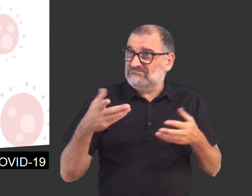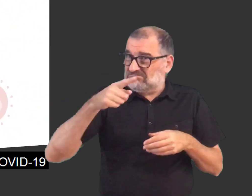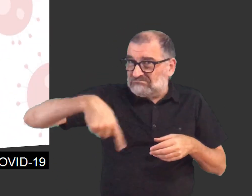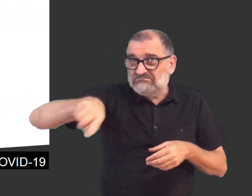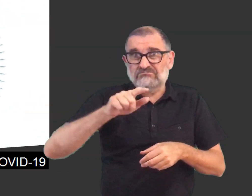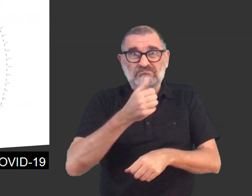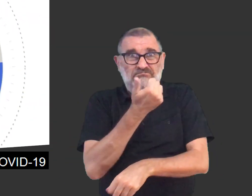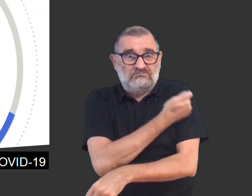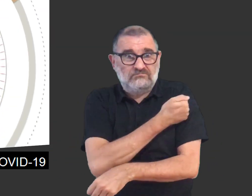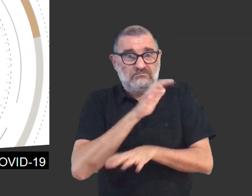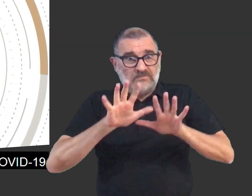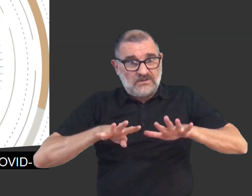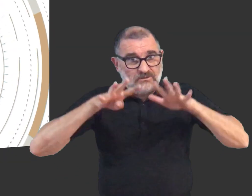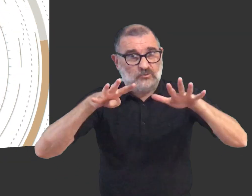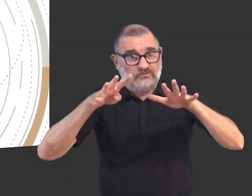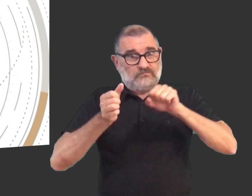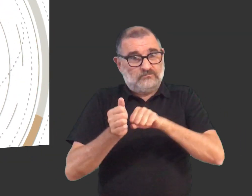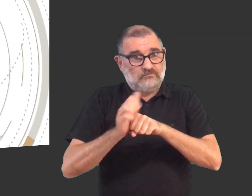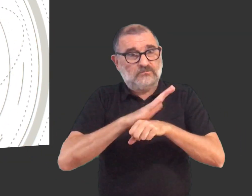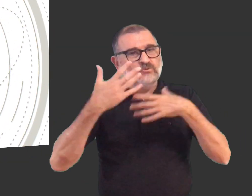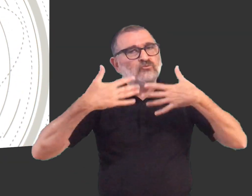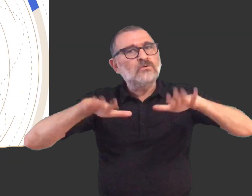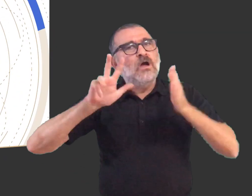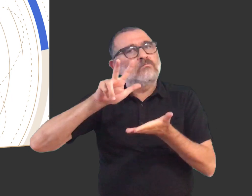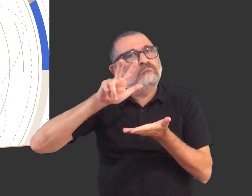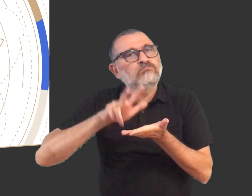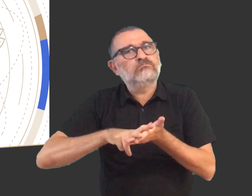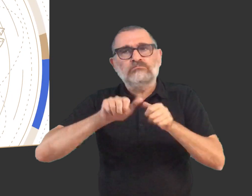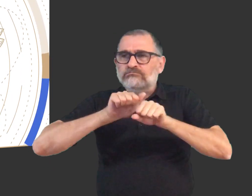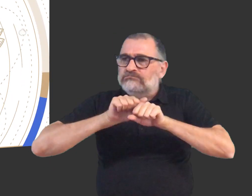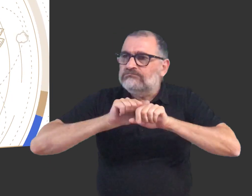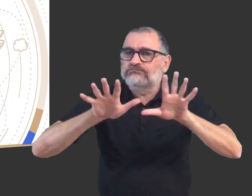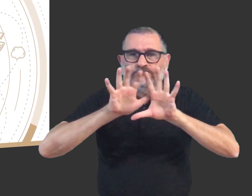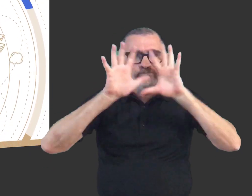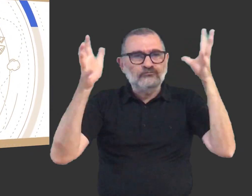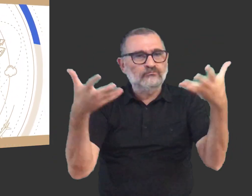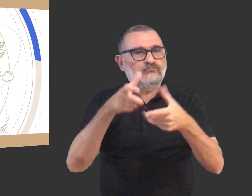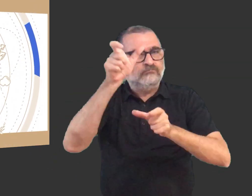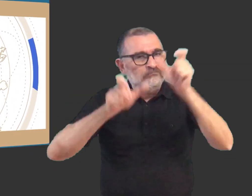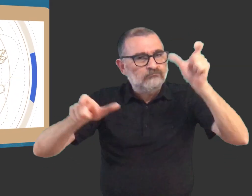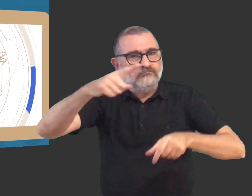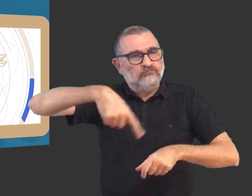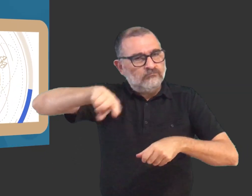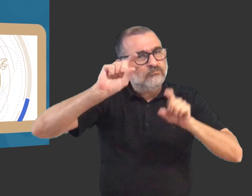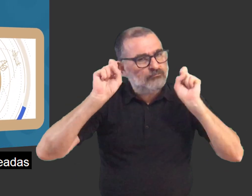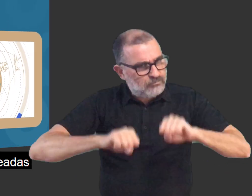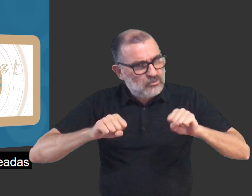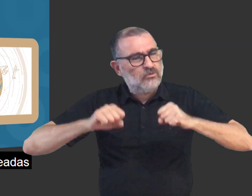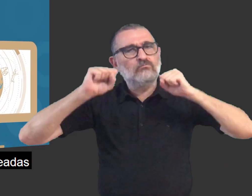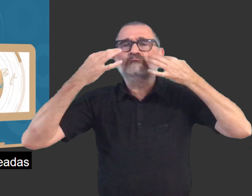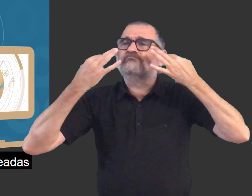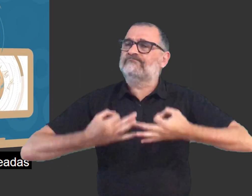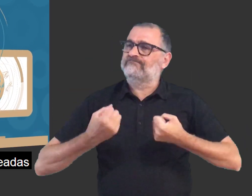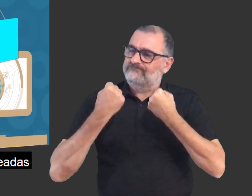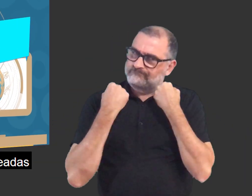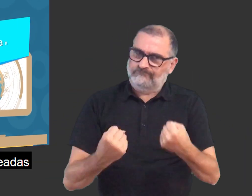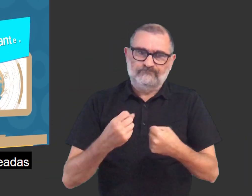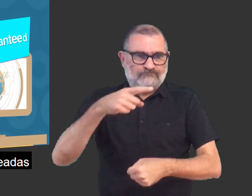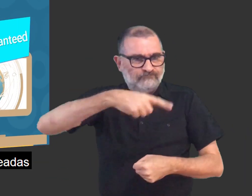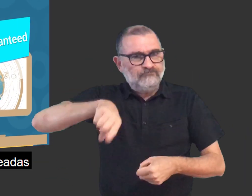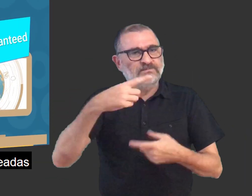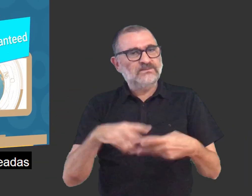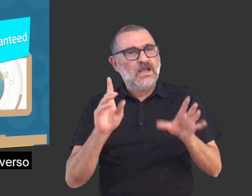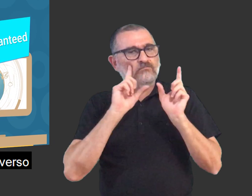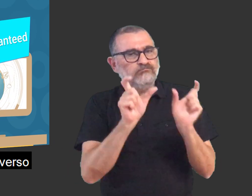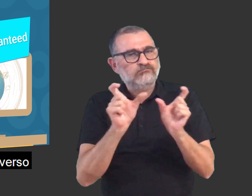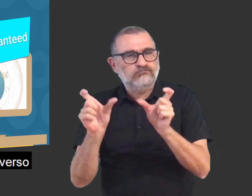As COVID-19 vaccines are approved for their broad use in the population, be reassured that they will continue to be